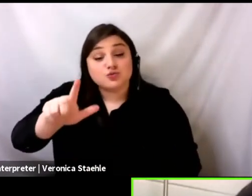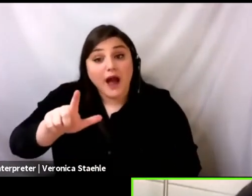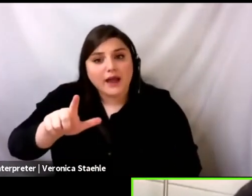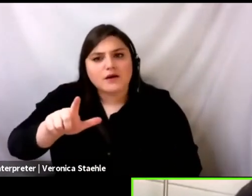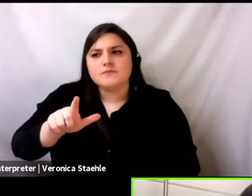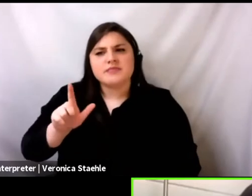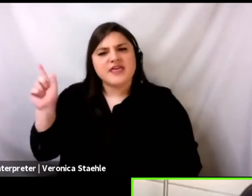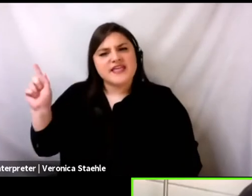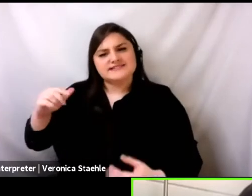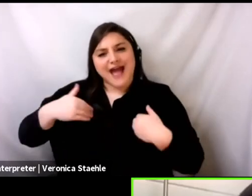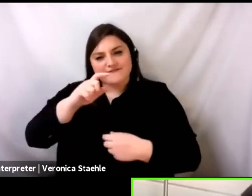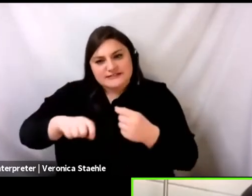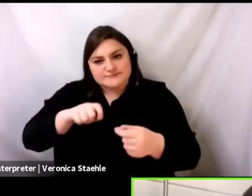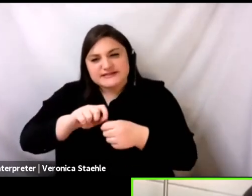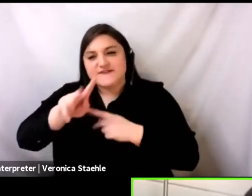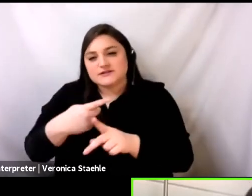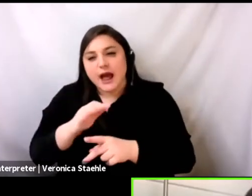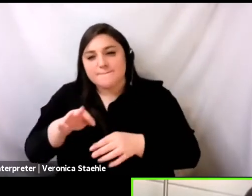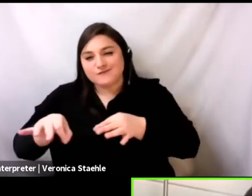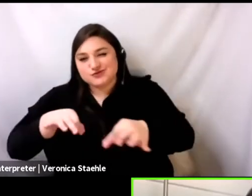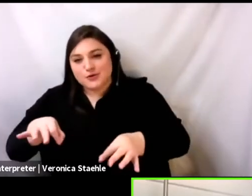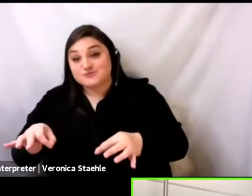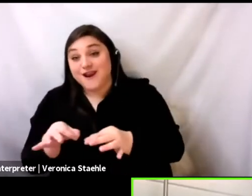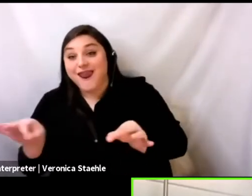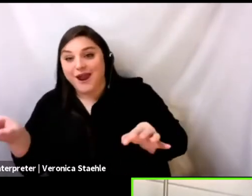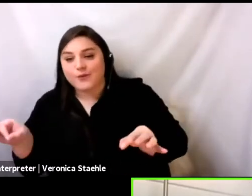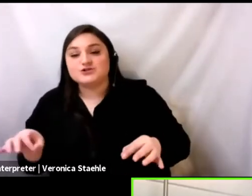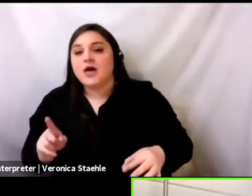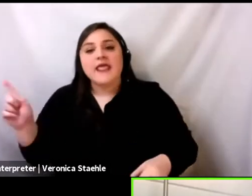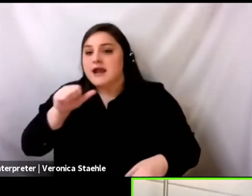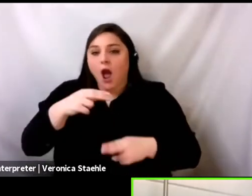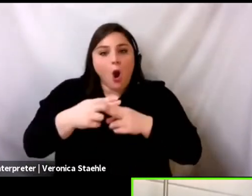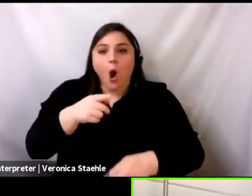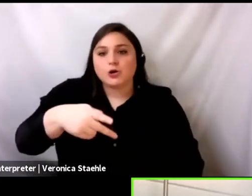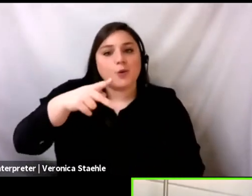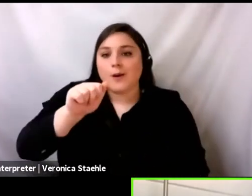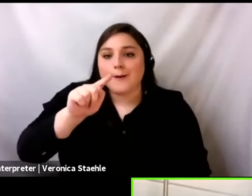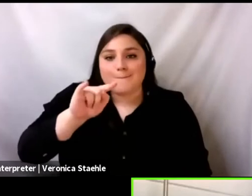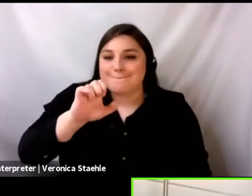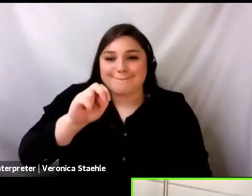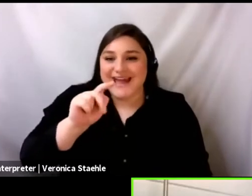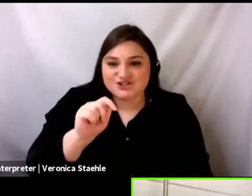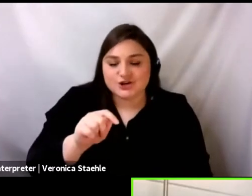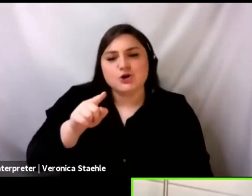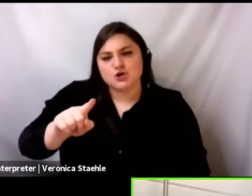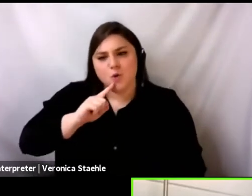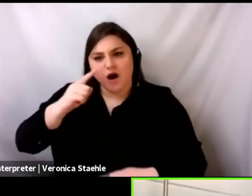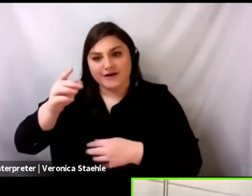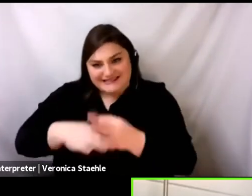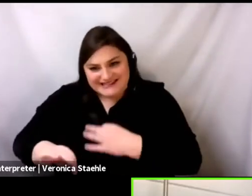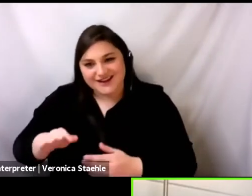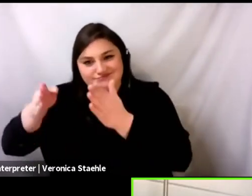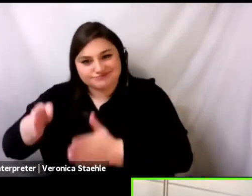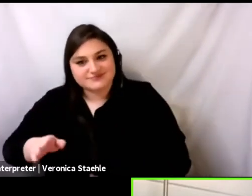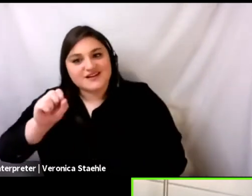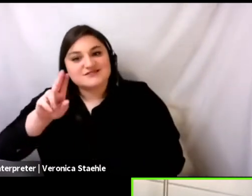specific, they actually don't want you to call the subjects patients. So it's even the wording is very fascinating around